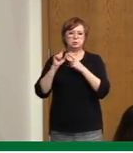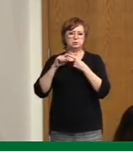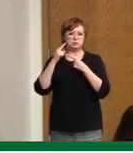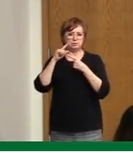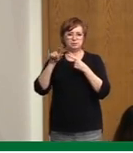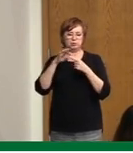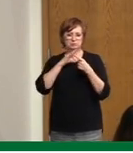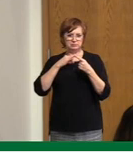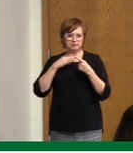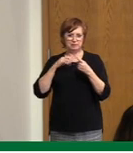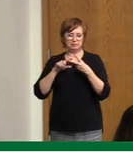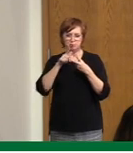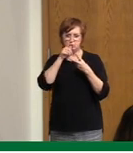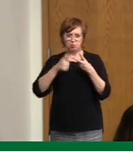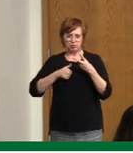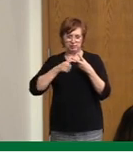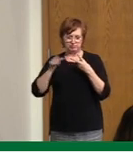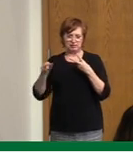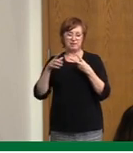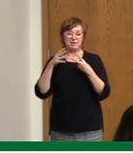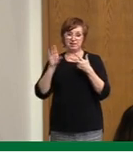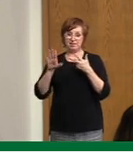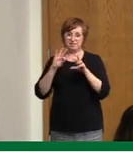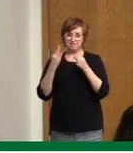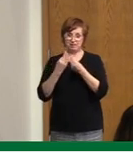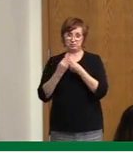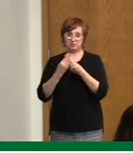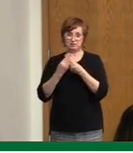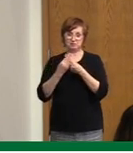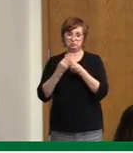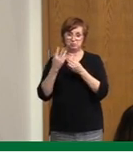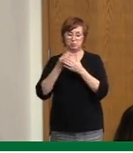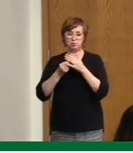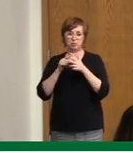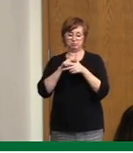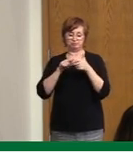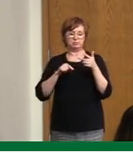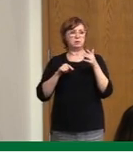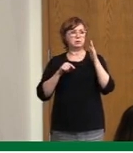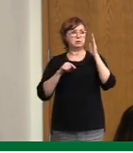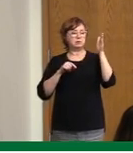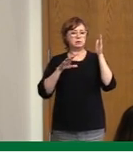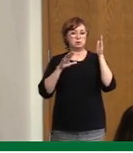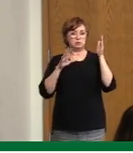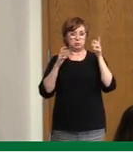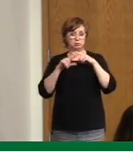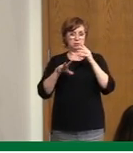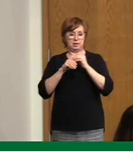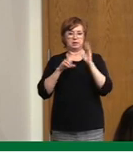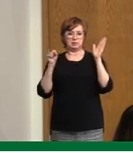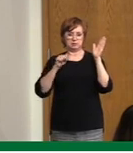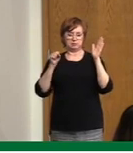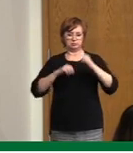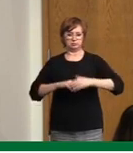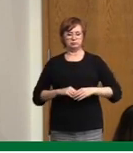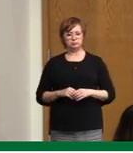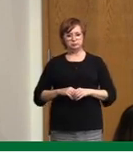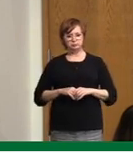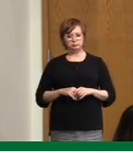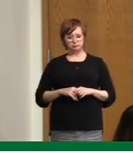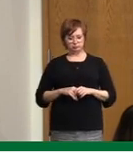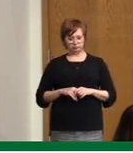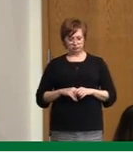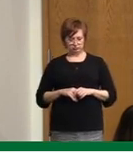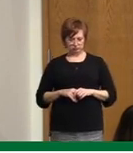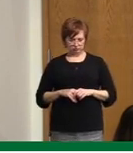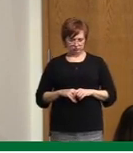Livingston, if you had anything to add? Yeah, just a little bit, Dr. Shahab. But just to follow up, you know, to remind folks that one of the reasons we're seeing this spread